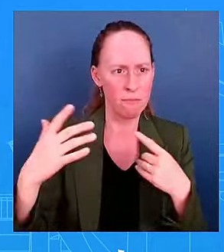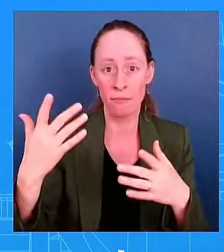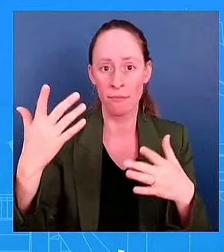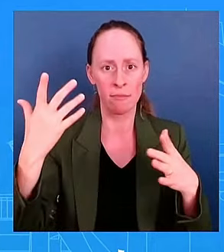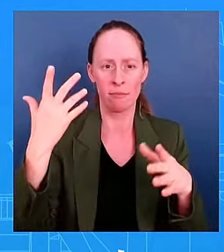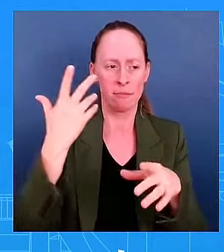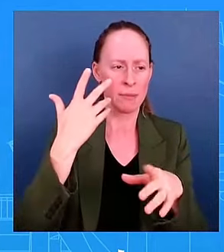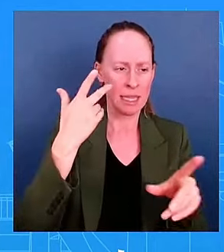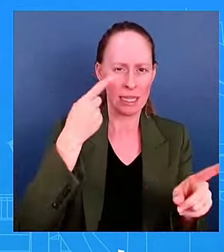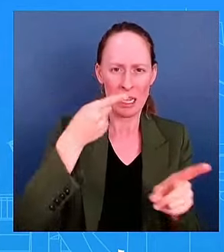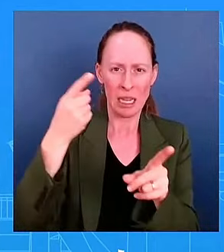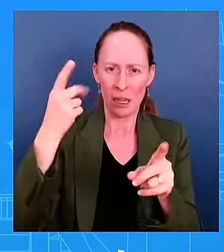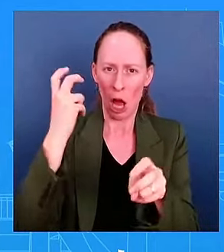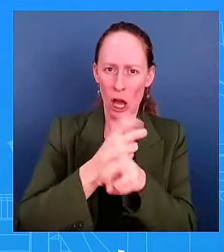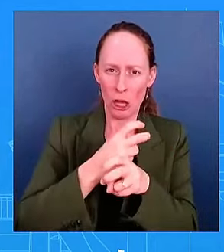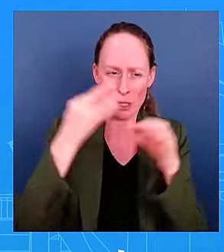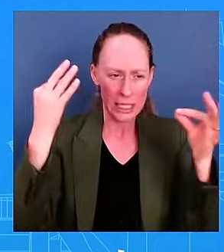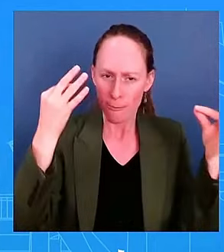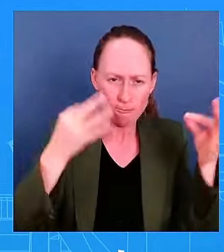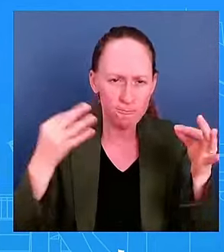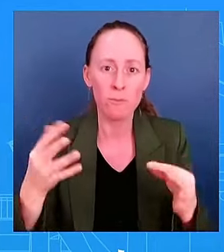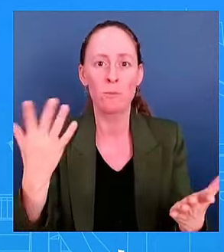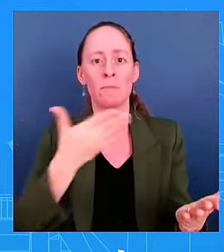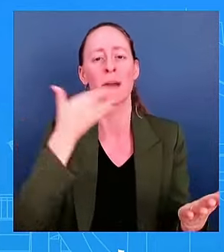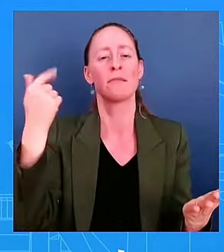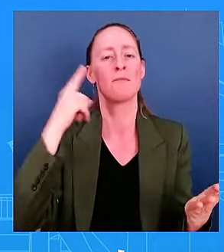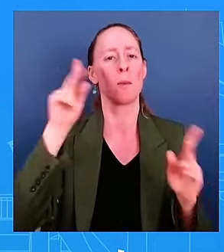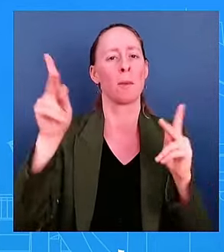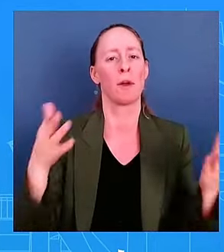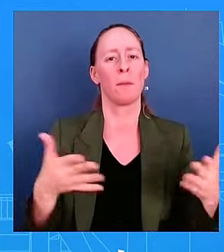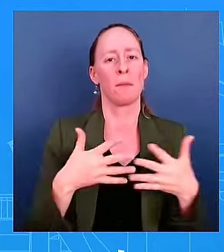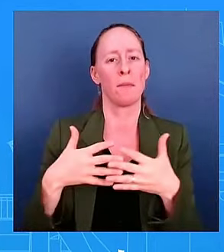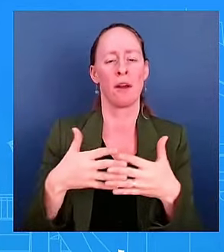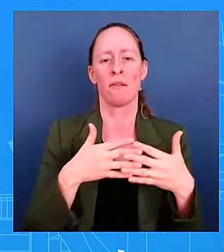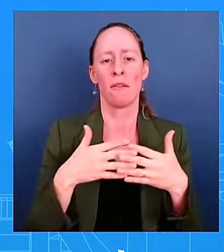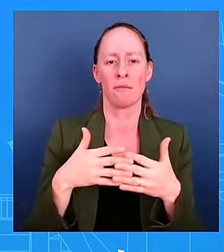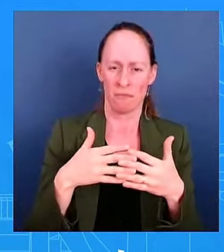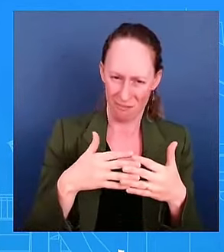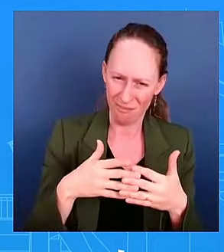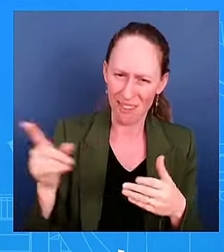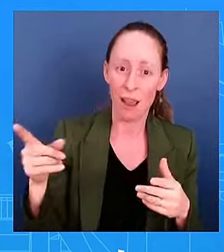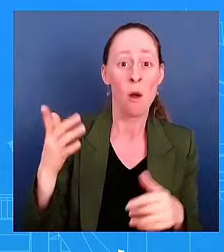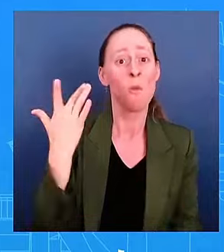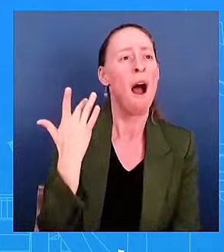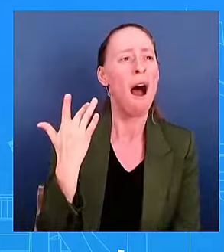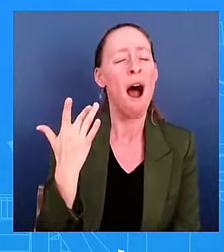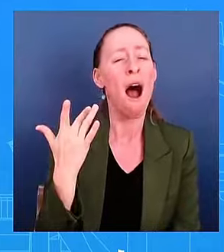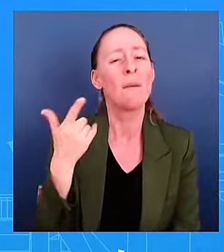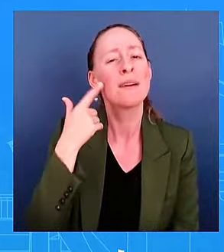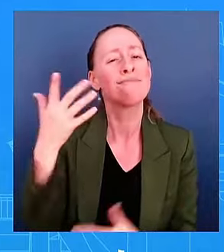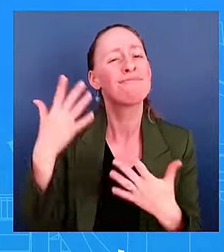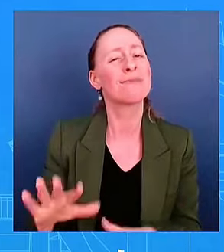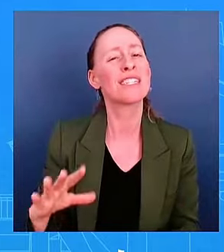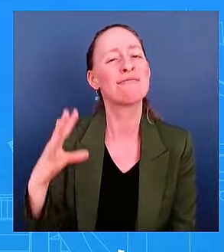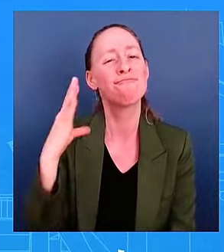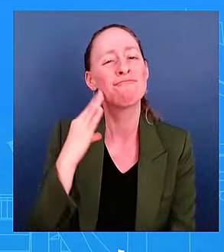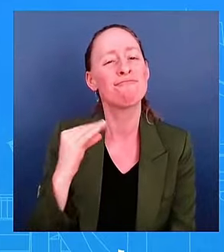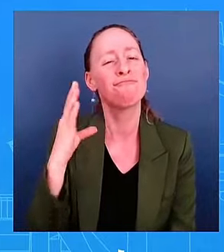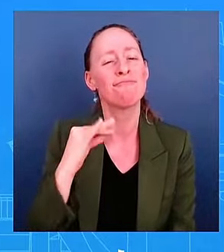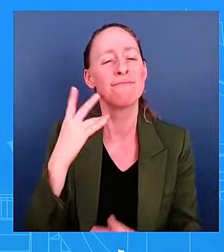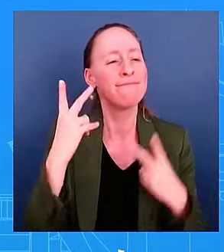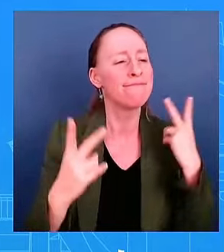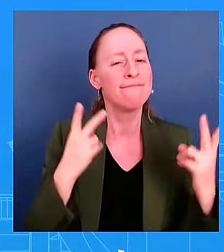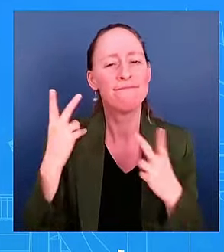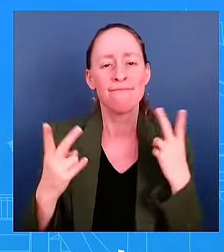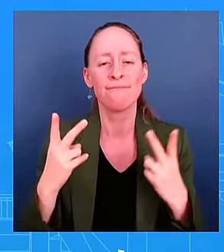people. And he's able to do that because of his experience, because of his wisdom. And I think that's all connected as well. We can't forget